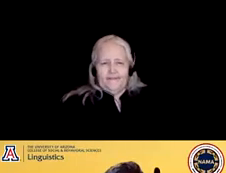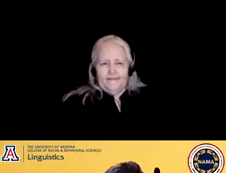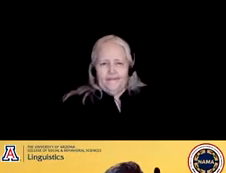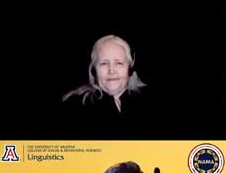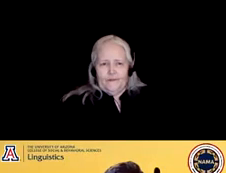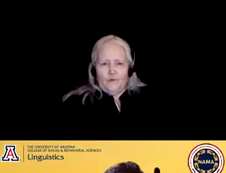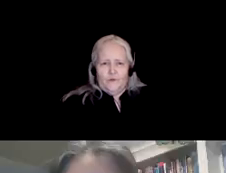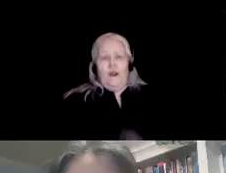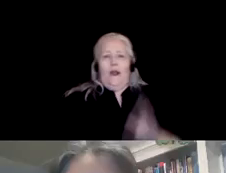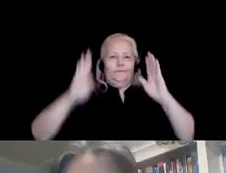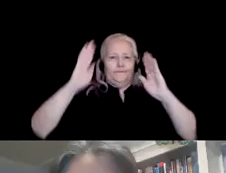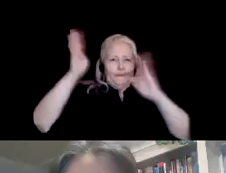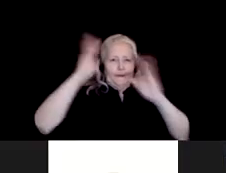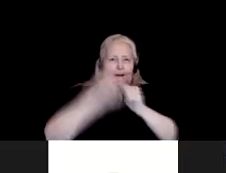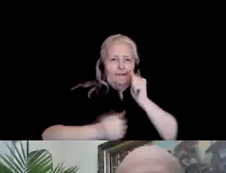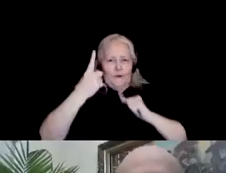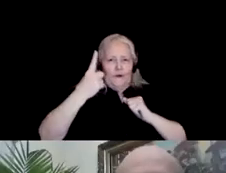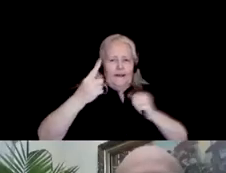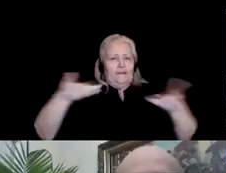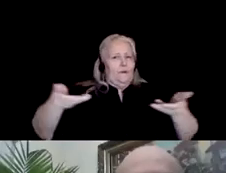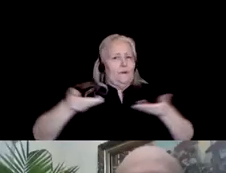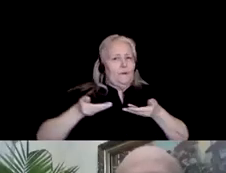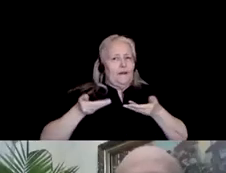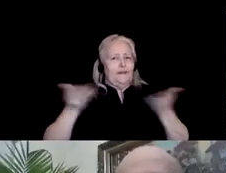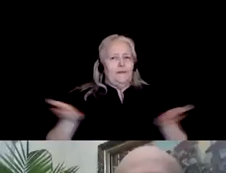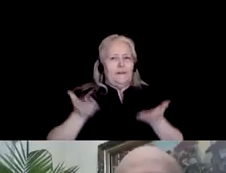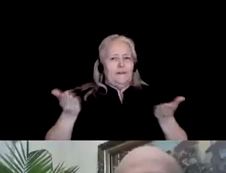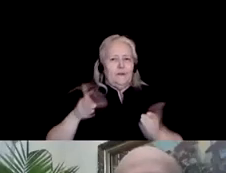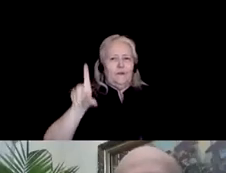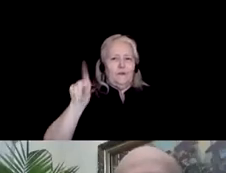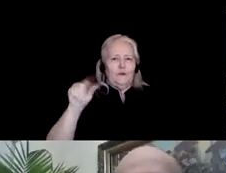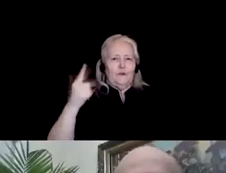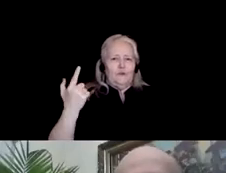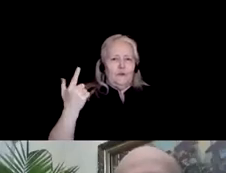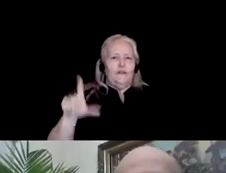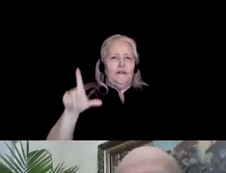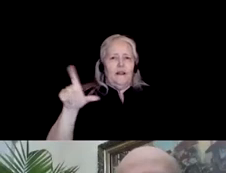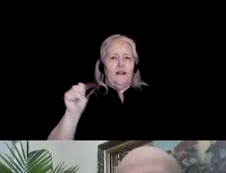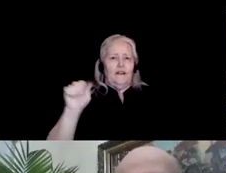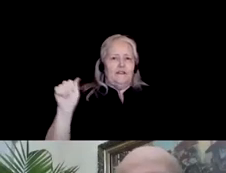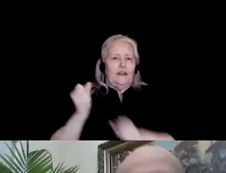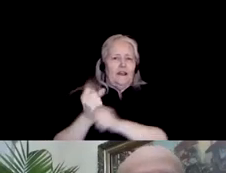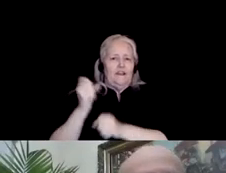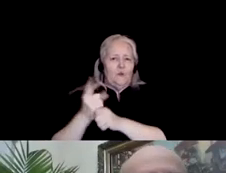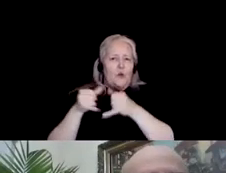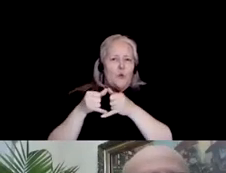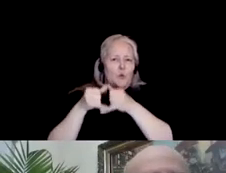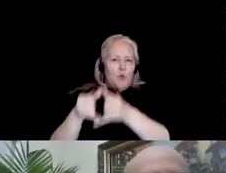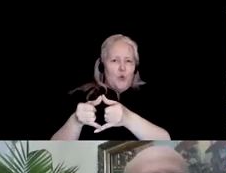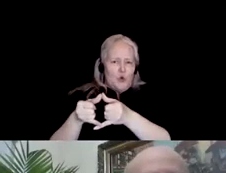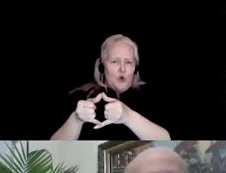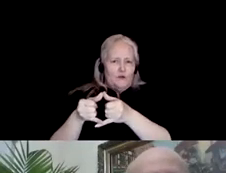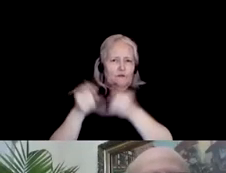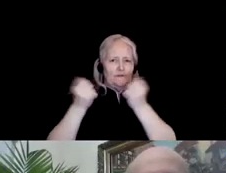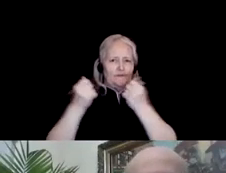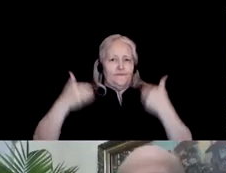Hello everybody and welcome to the 2021 LSA Annual Meeting Awards Ceremony. This is David